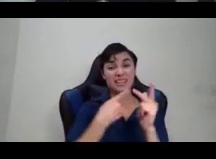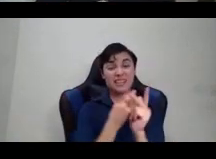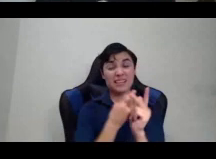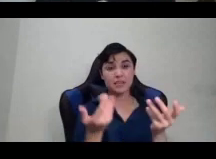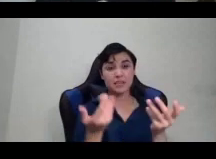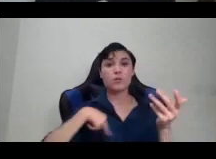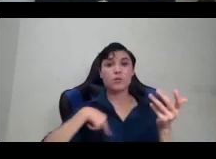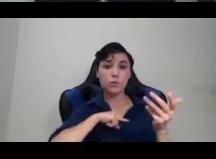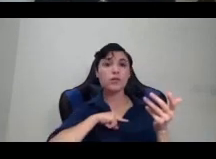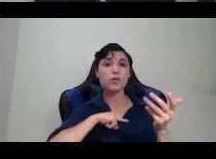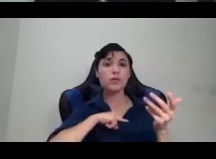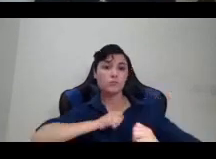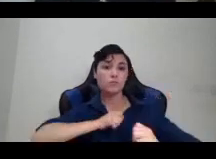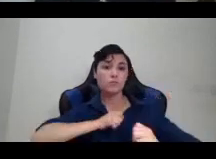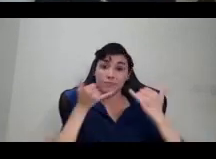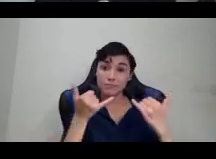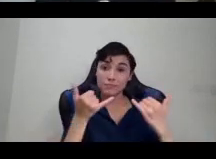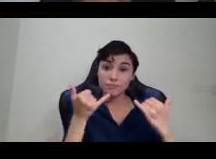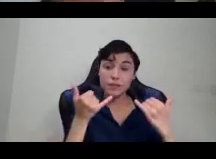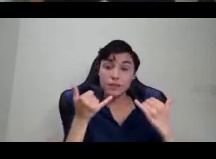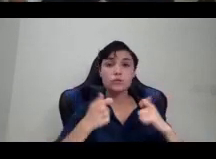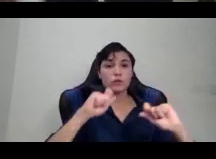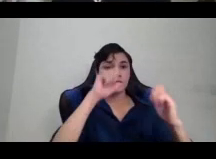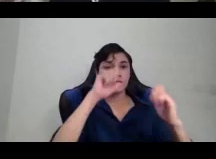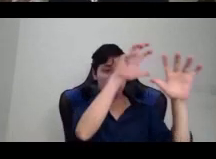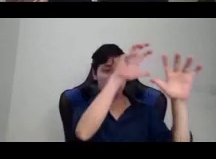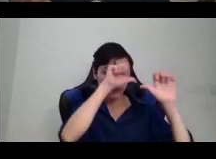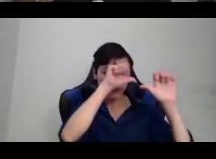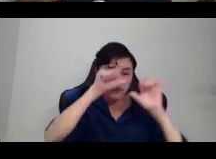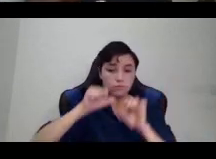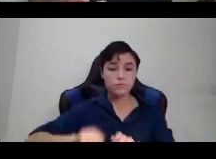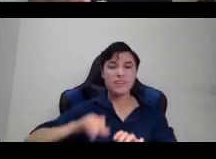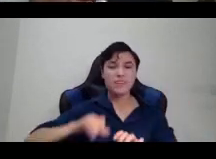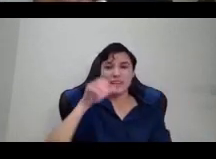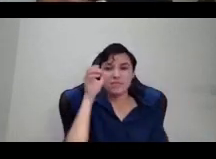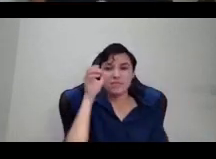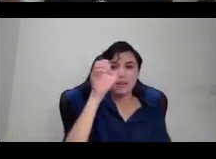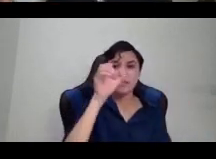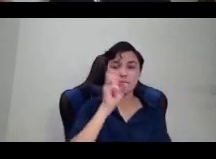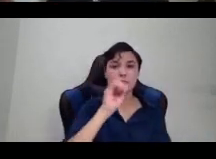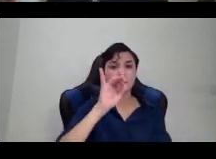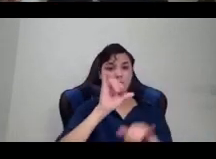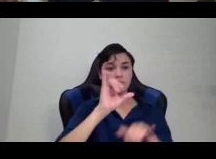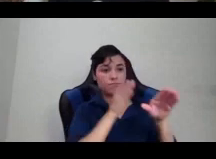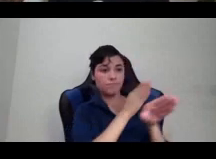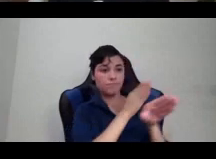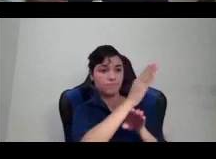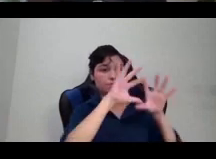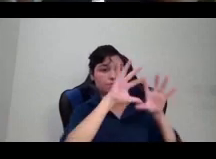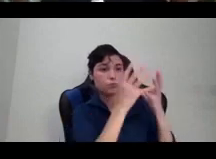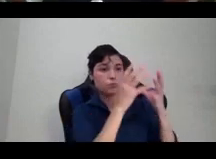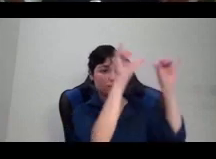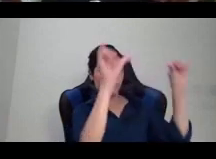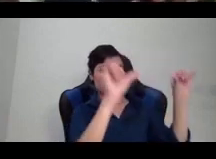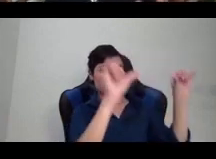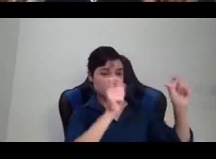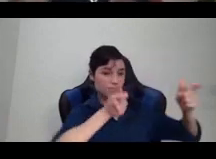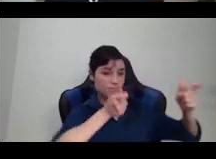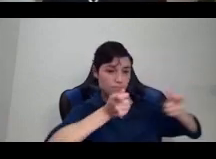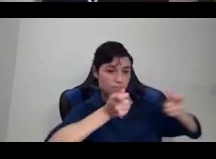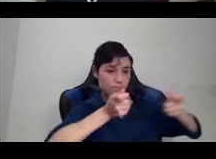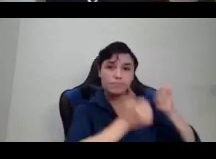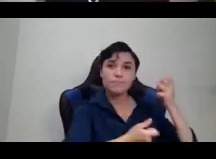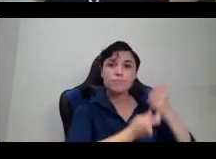erasure of colonialism and what it can do. And it makes me think of Marcia P. Johnson